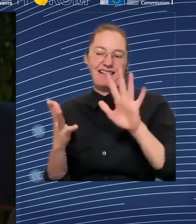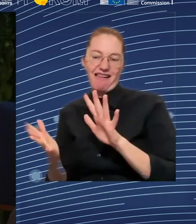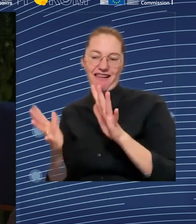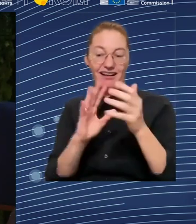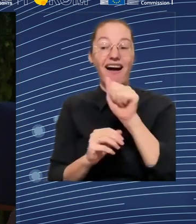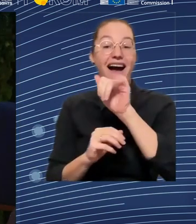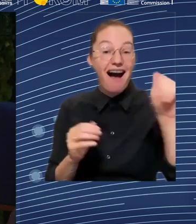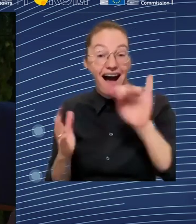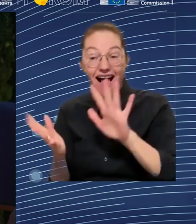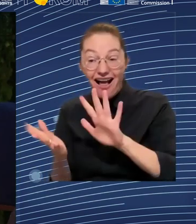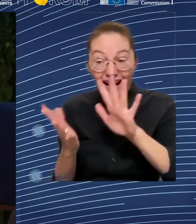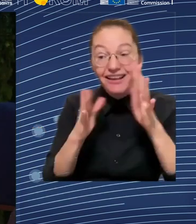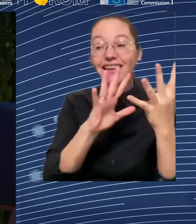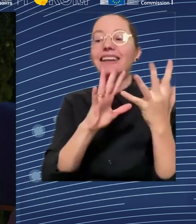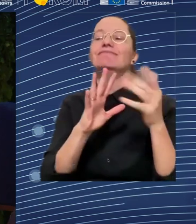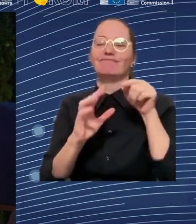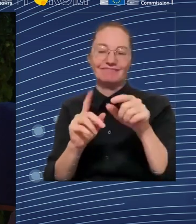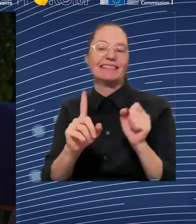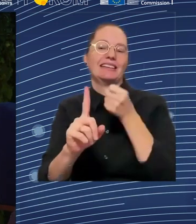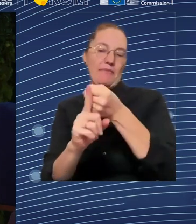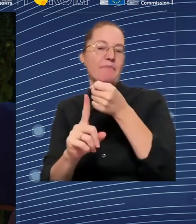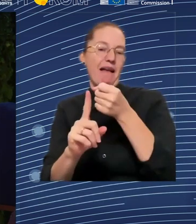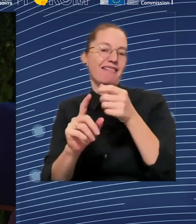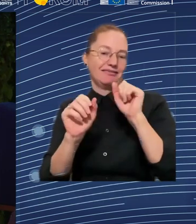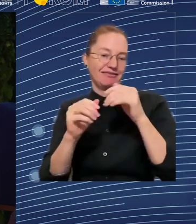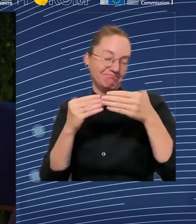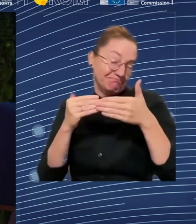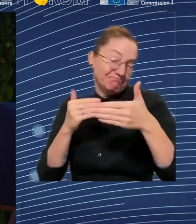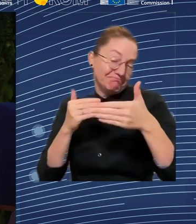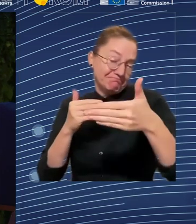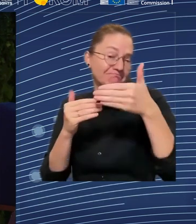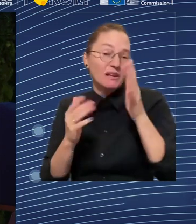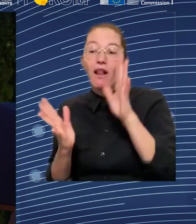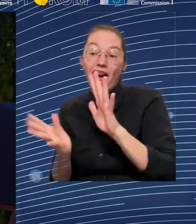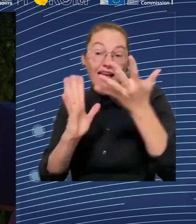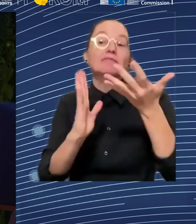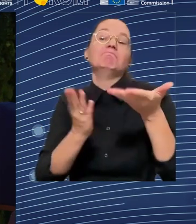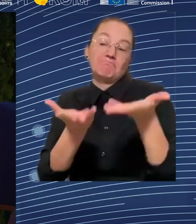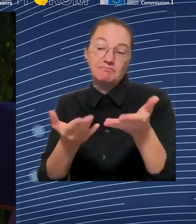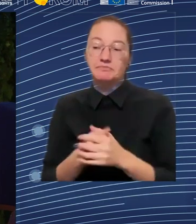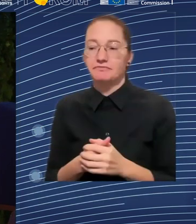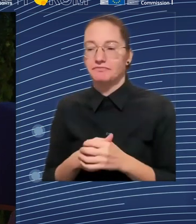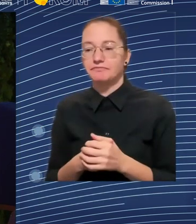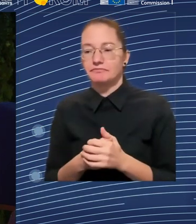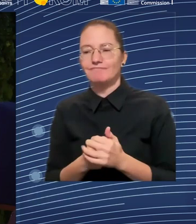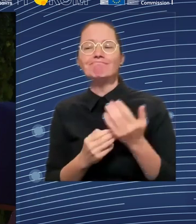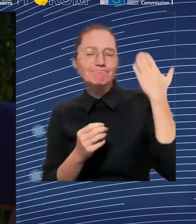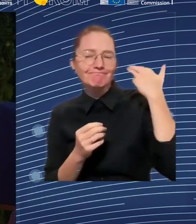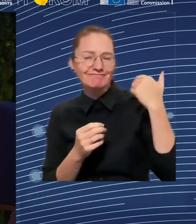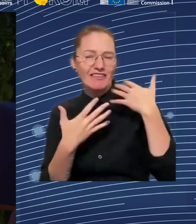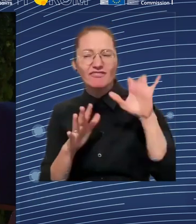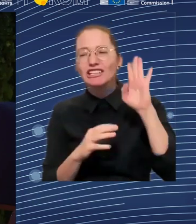and that upskilling that we see that has been occurring over the last 20, 30, 40 years, and that will continue.